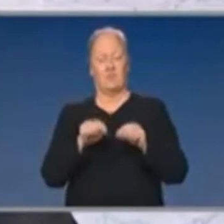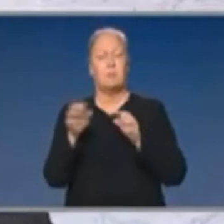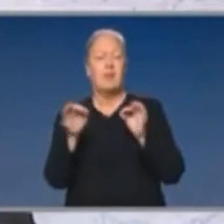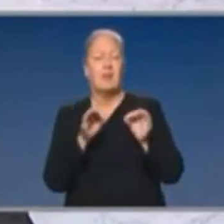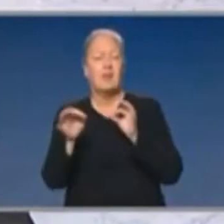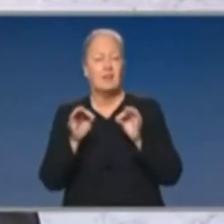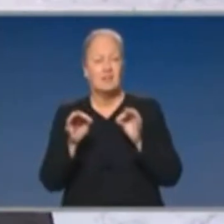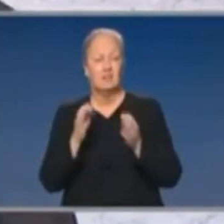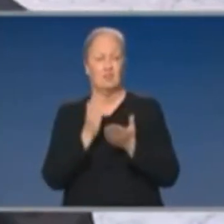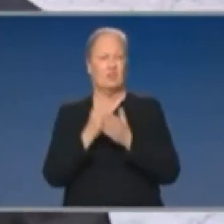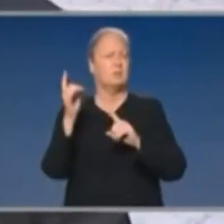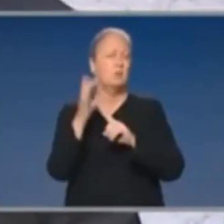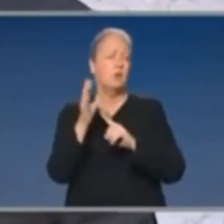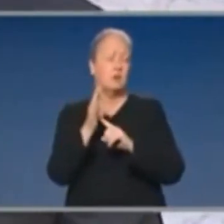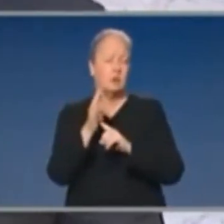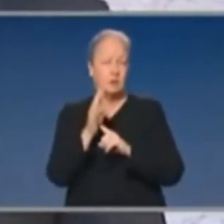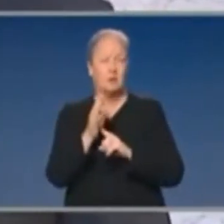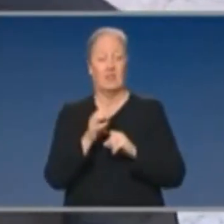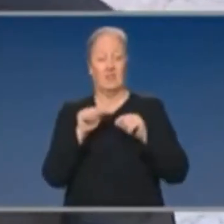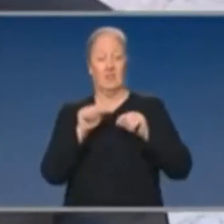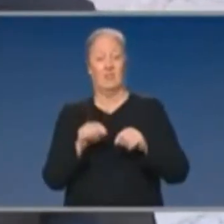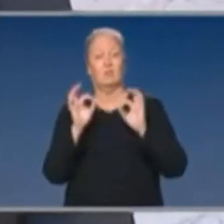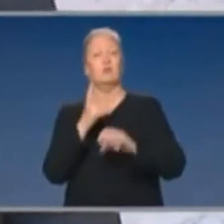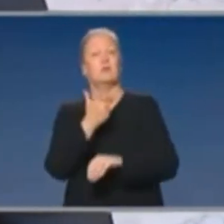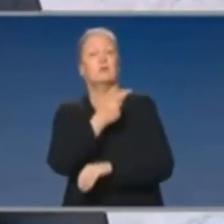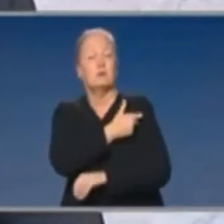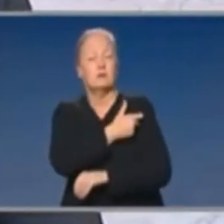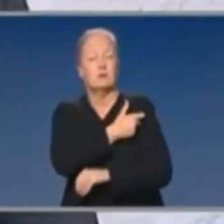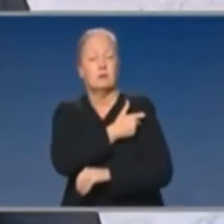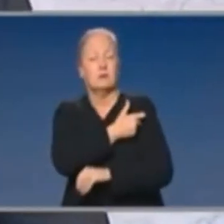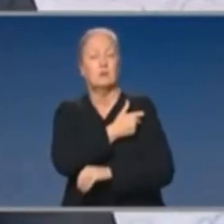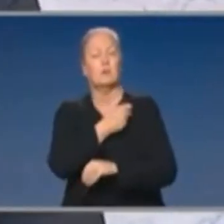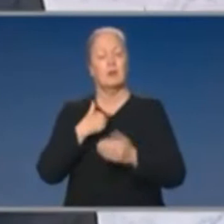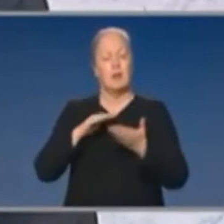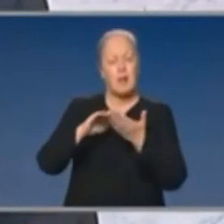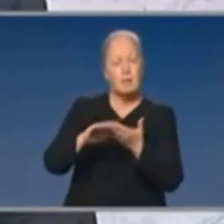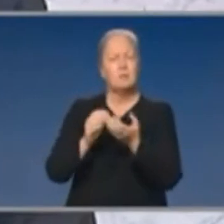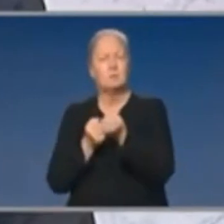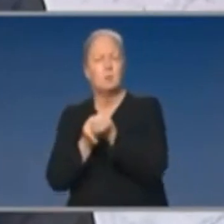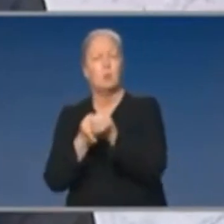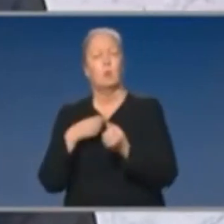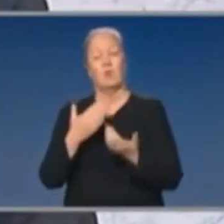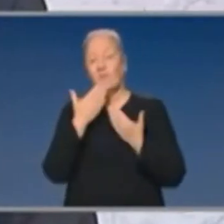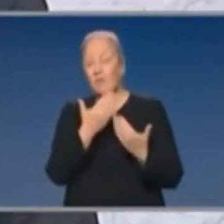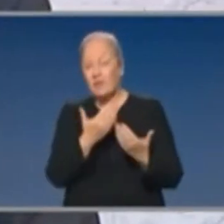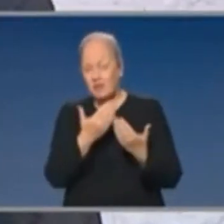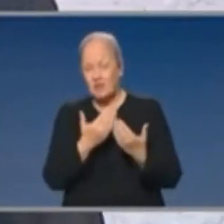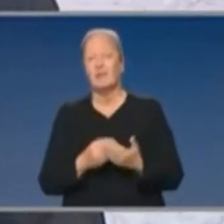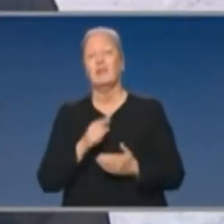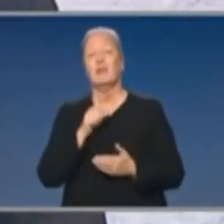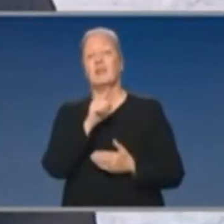this vaccine plan, and the agreements that are supporting it, which I want to particularly thank Minister